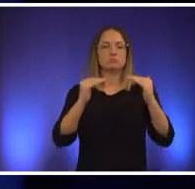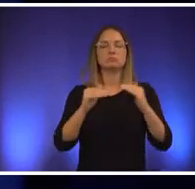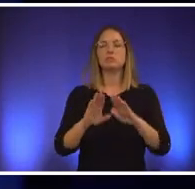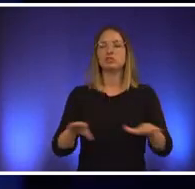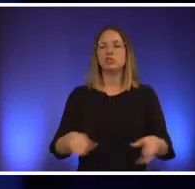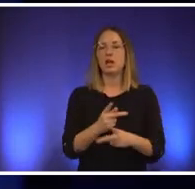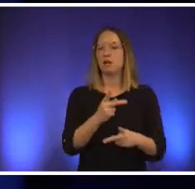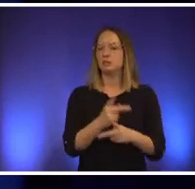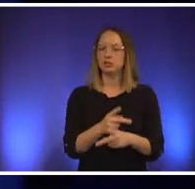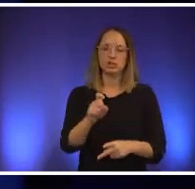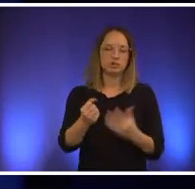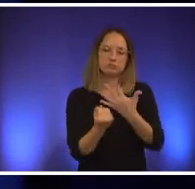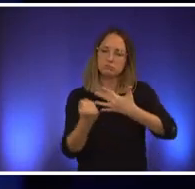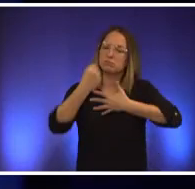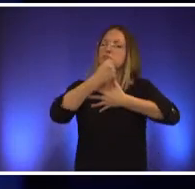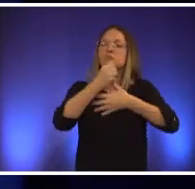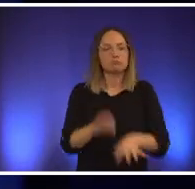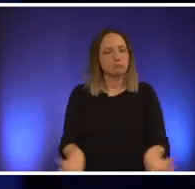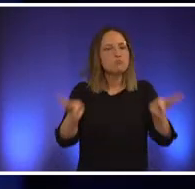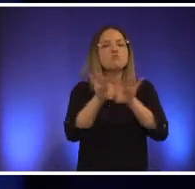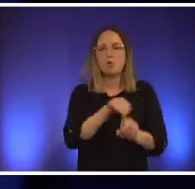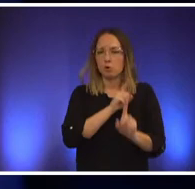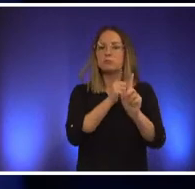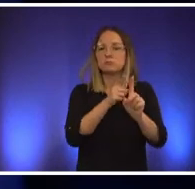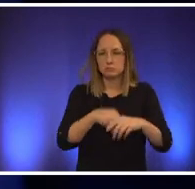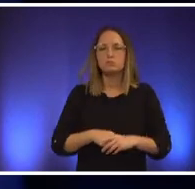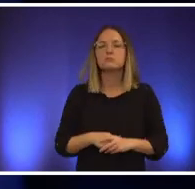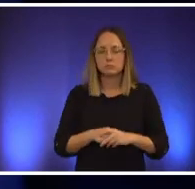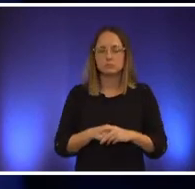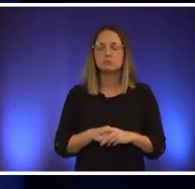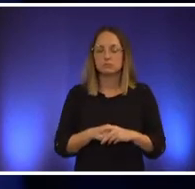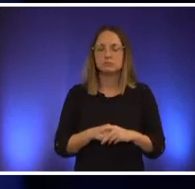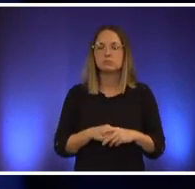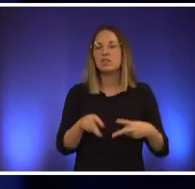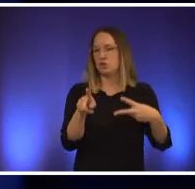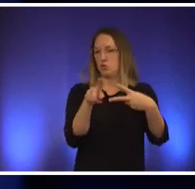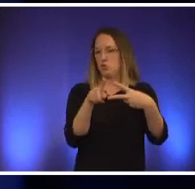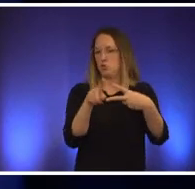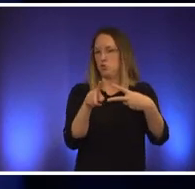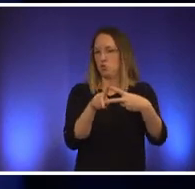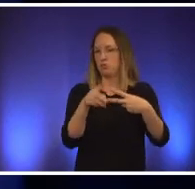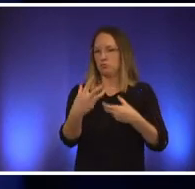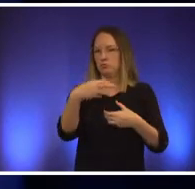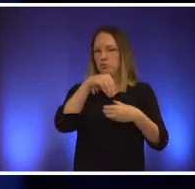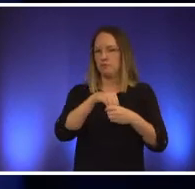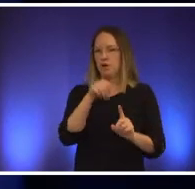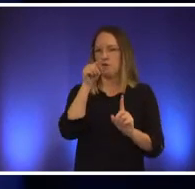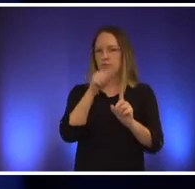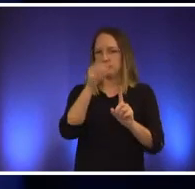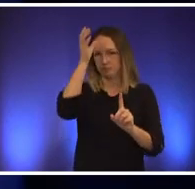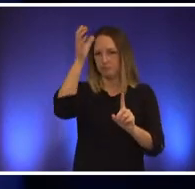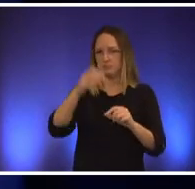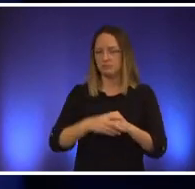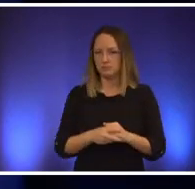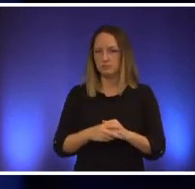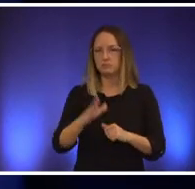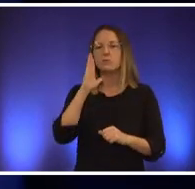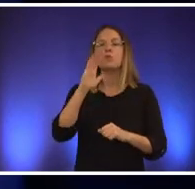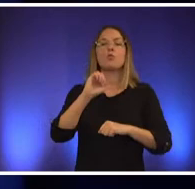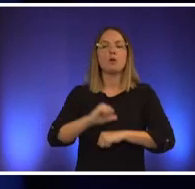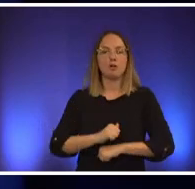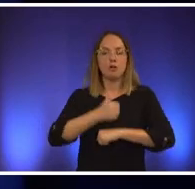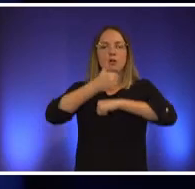everywhere in the city because there's two at least two factors involved in that that structurally create problems